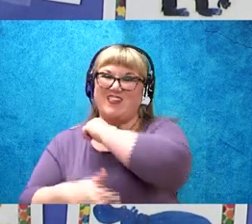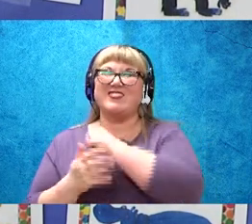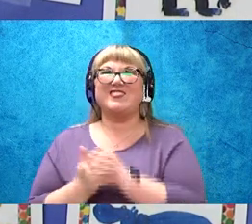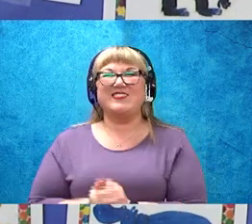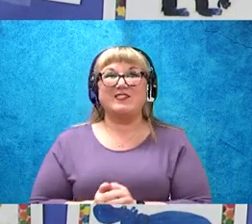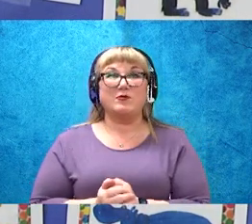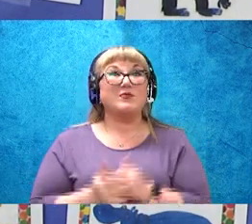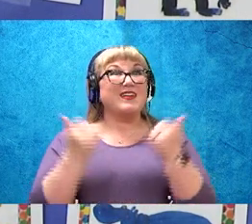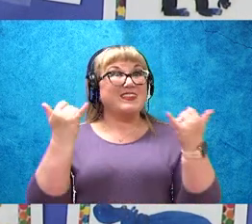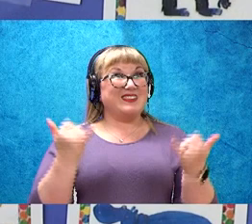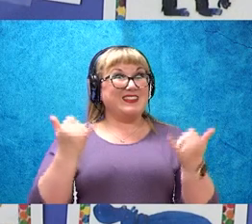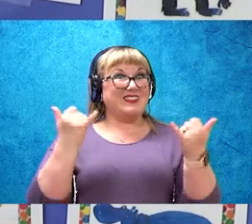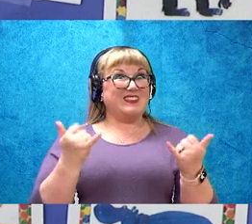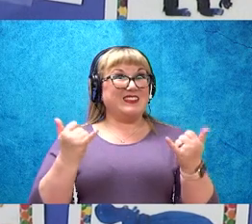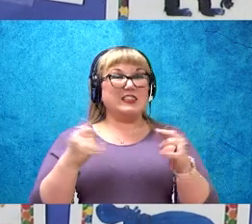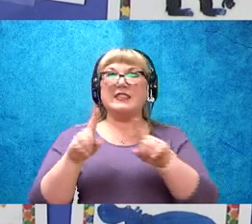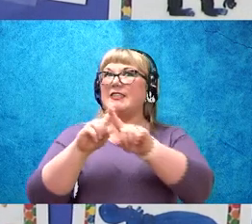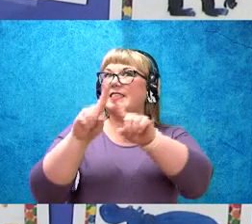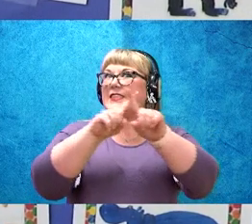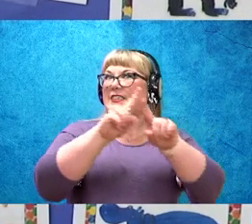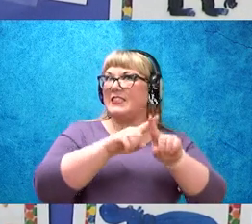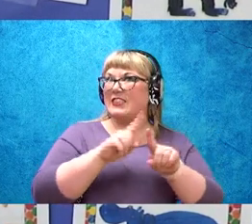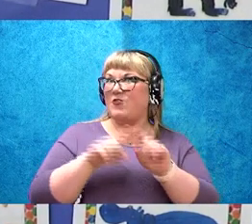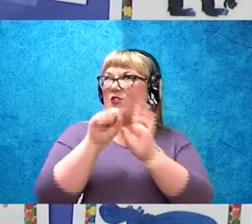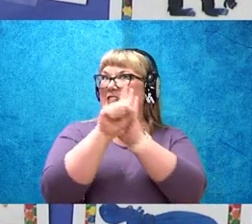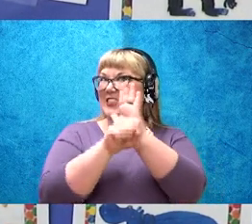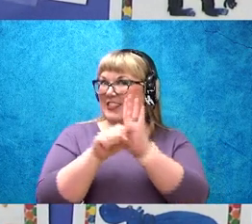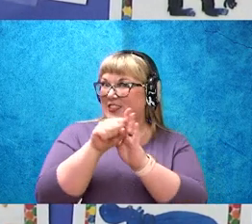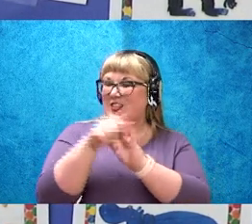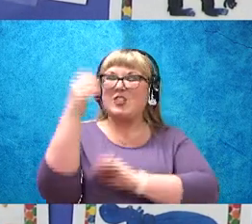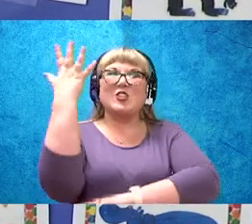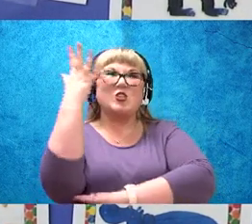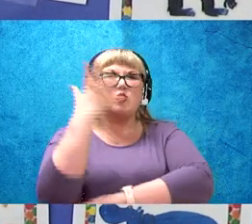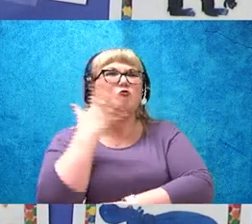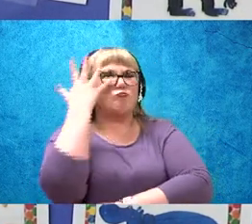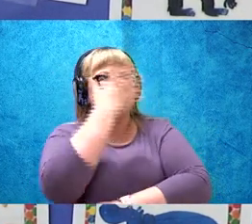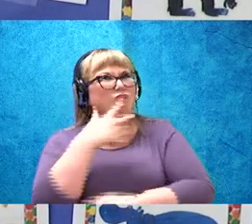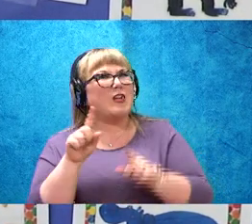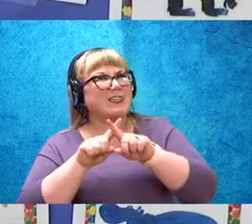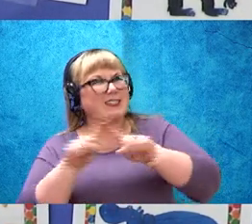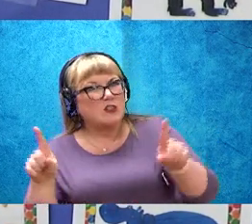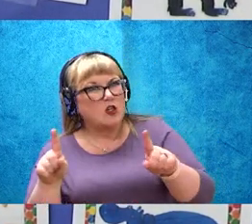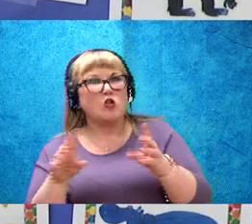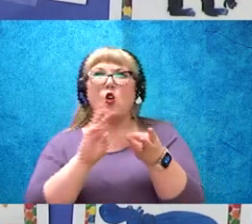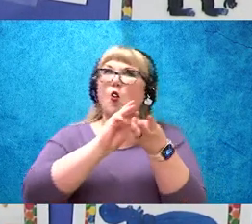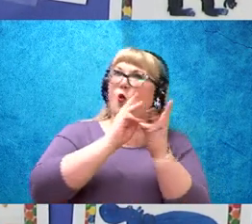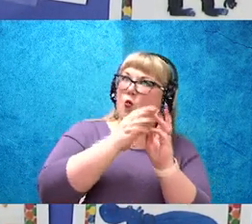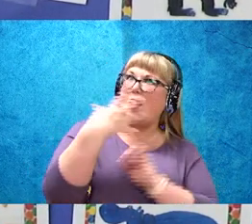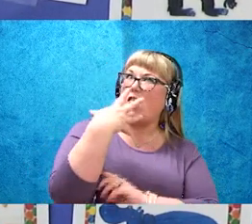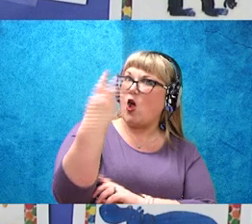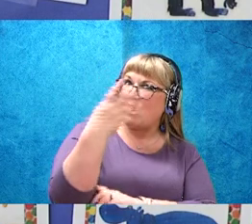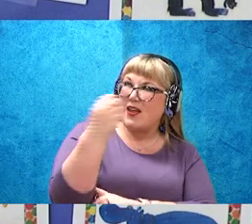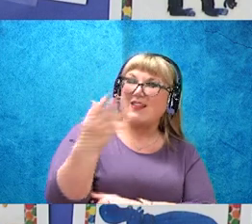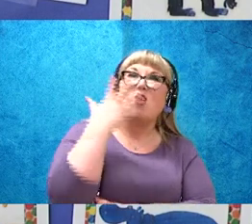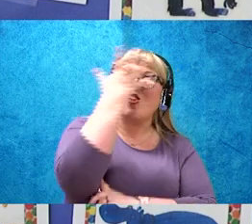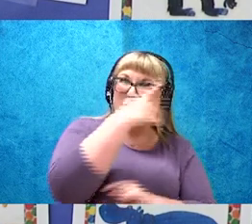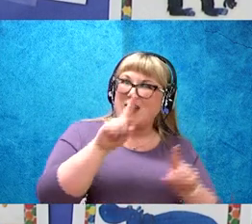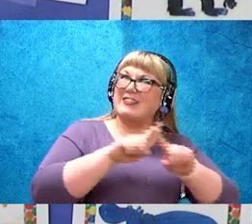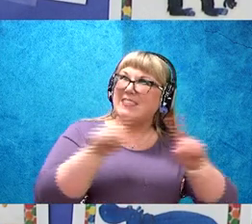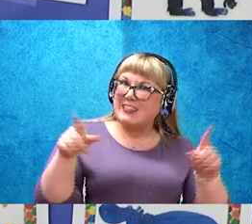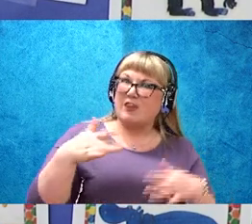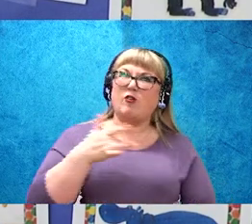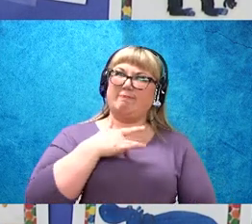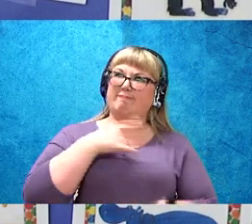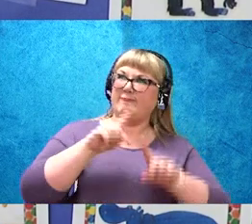Now, in the different seasons, the tree looks different and the weather outside may look different and